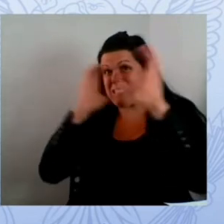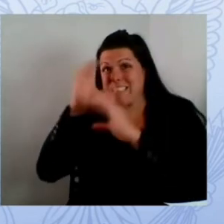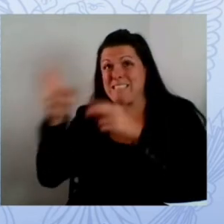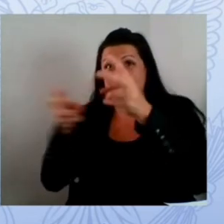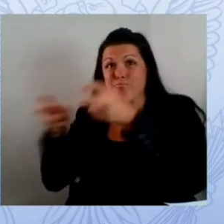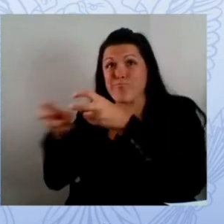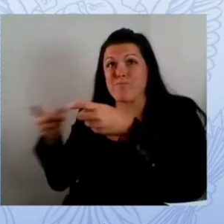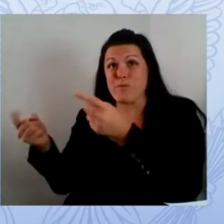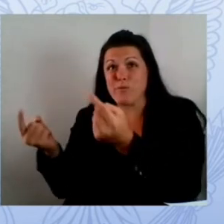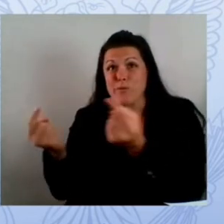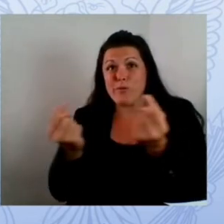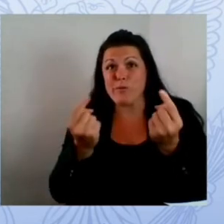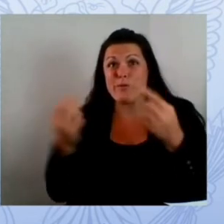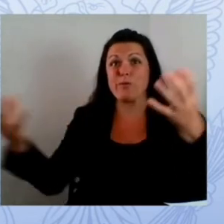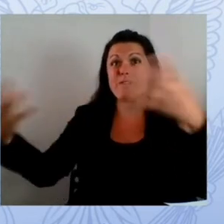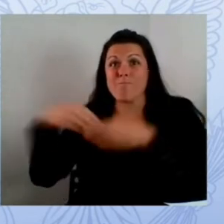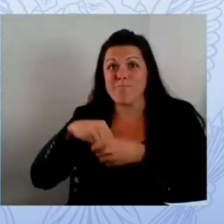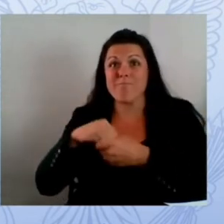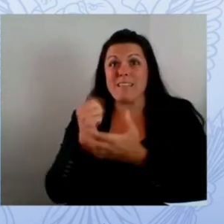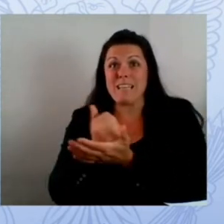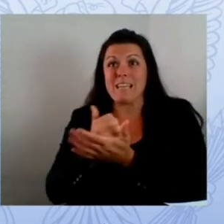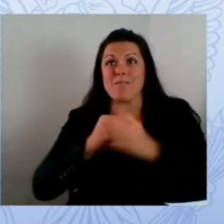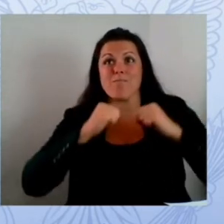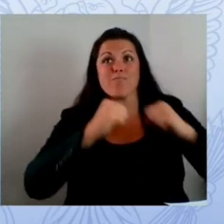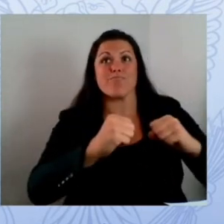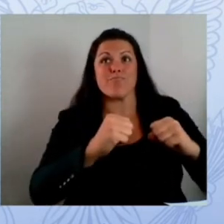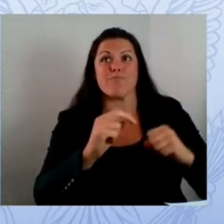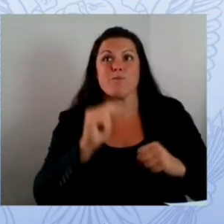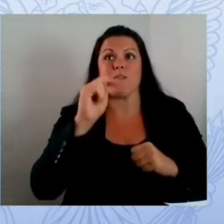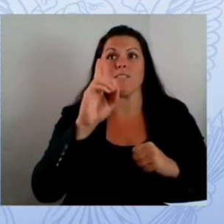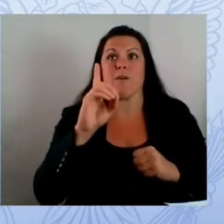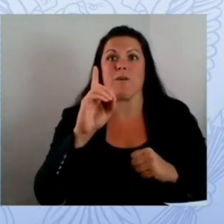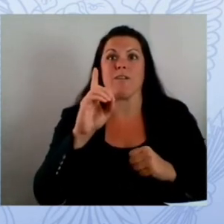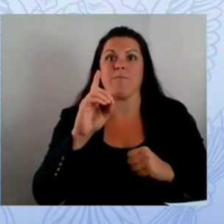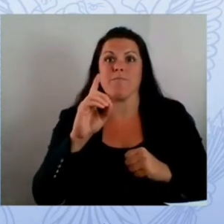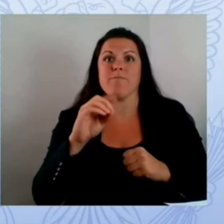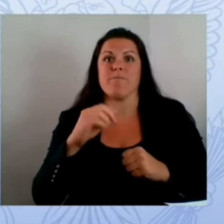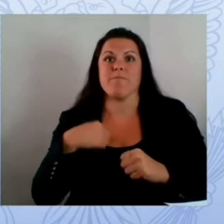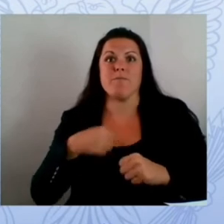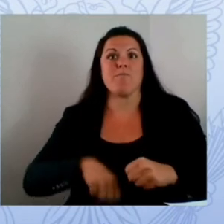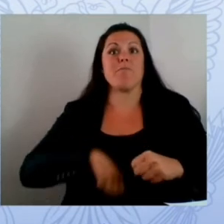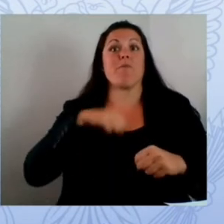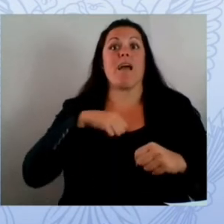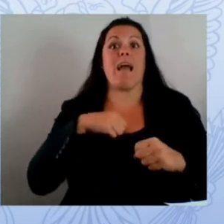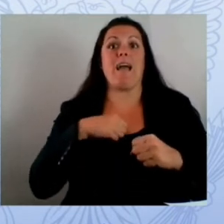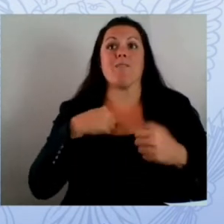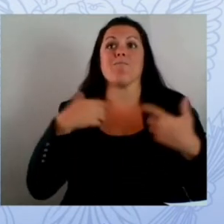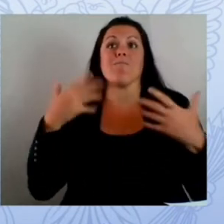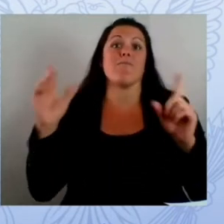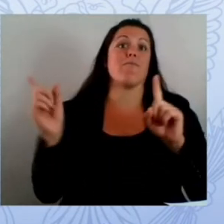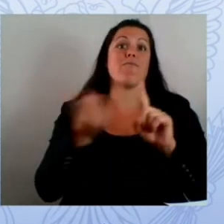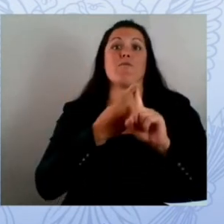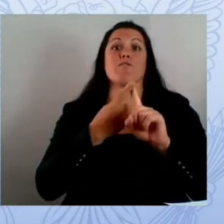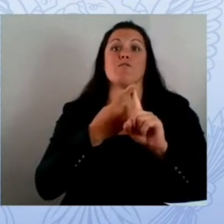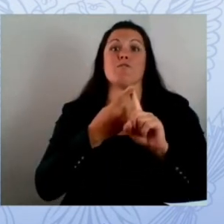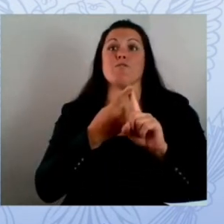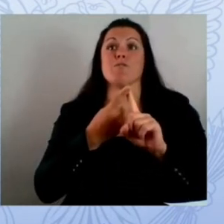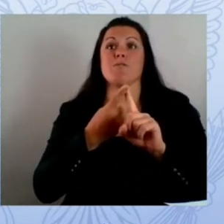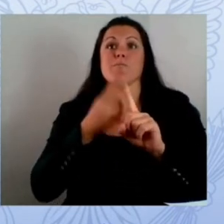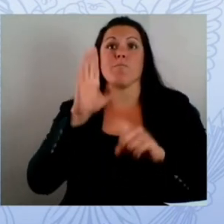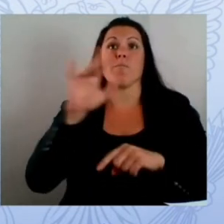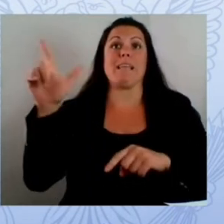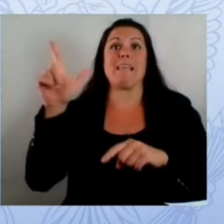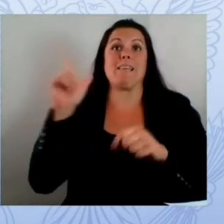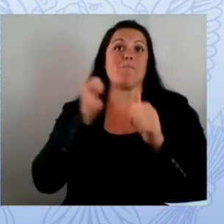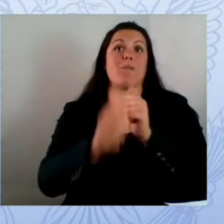first in the nation cyber education bill that's 1398 under that bill that requires separate cyber education is